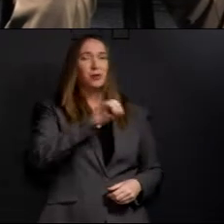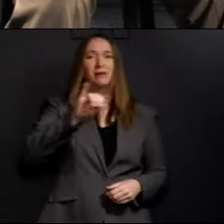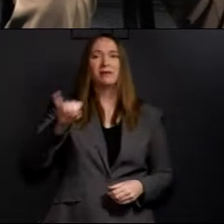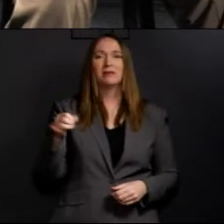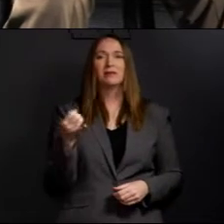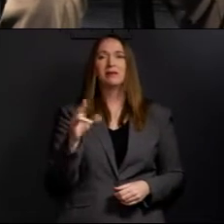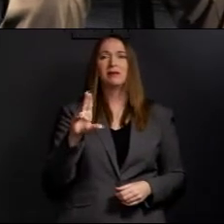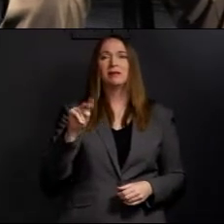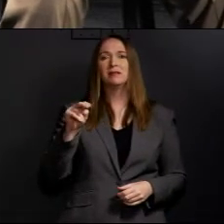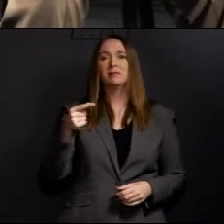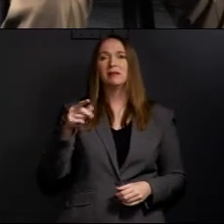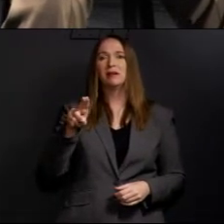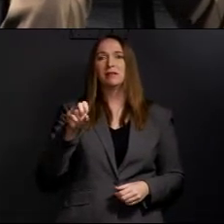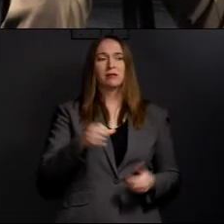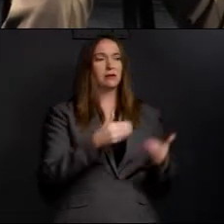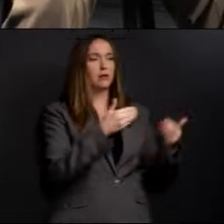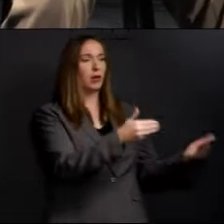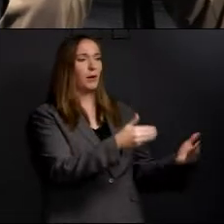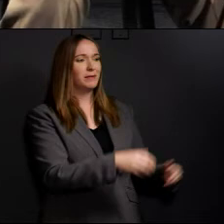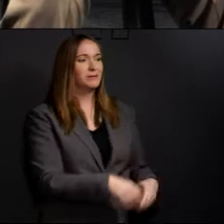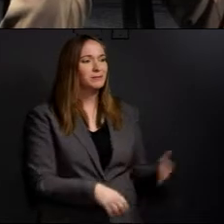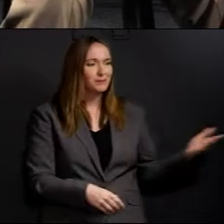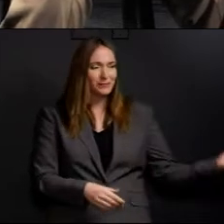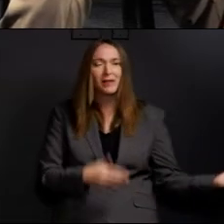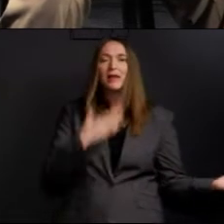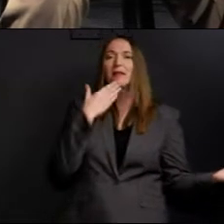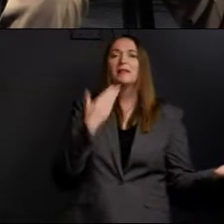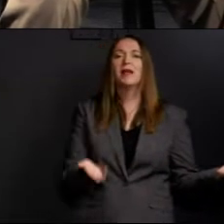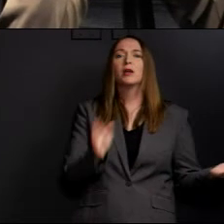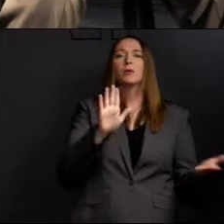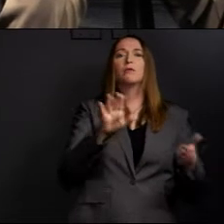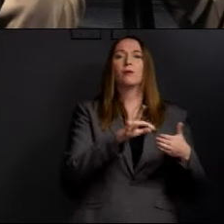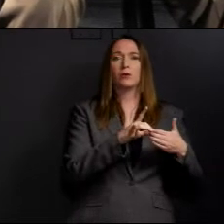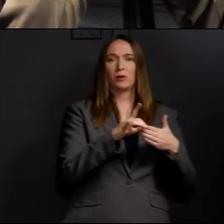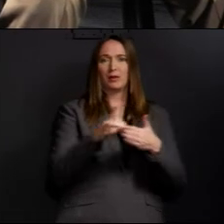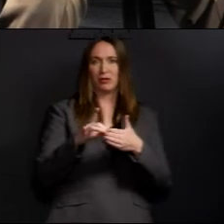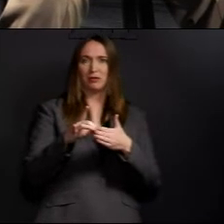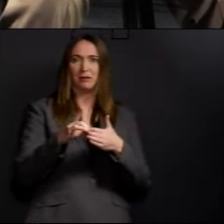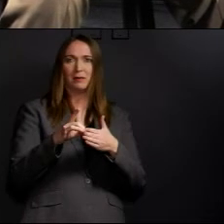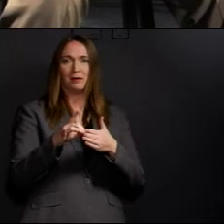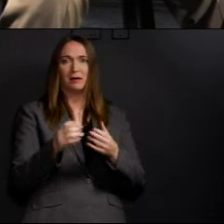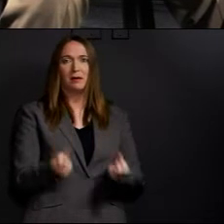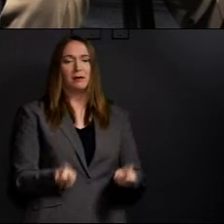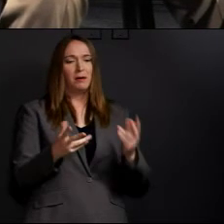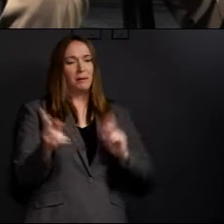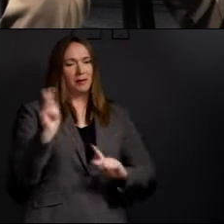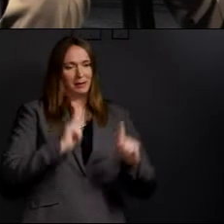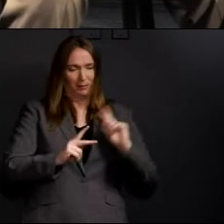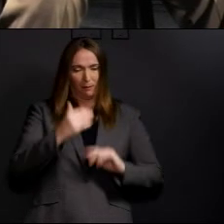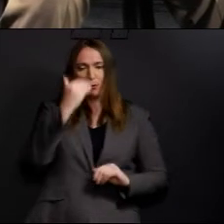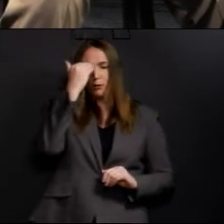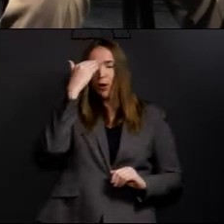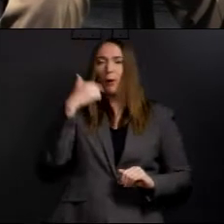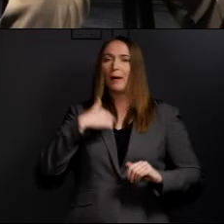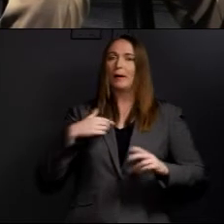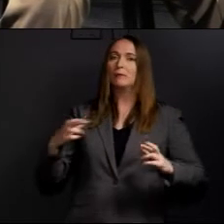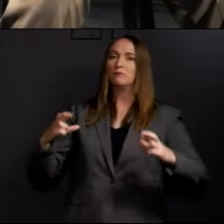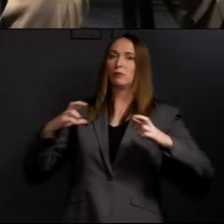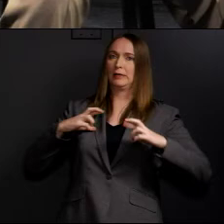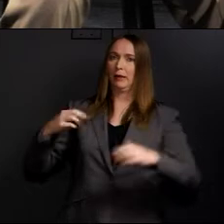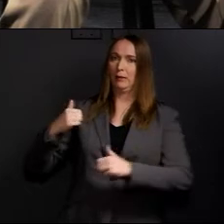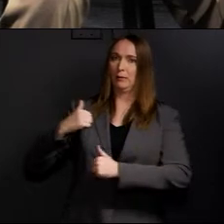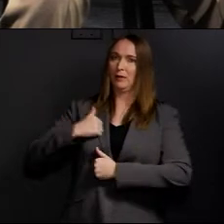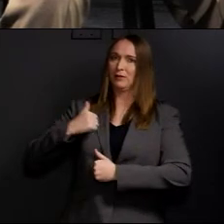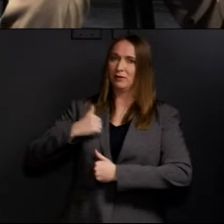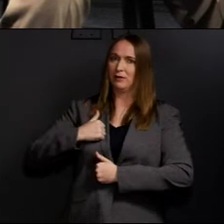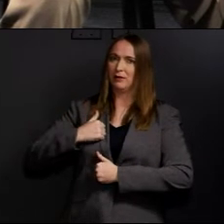update. Thank you, Mayor. And first, let me say thank you very much for your leadership. As everybody knows, I'm a retired military guy. And I've said in a